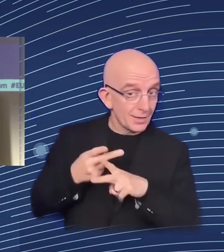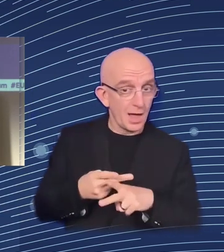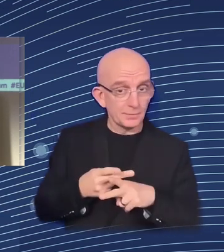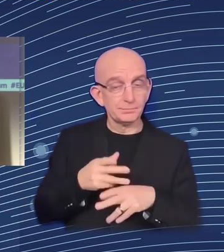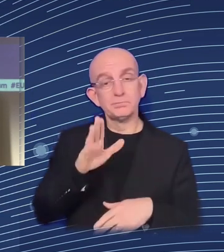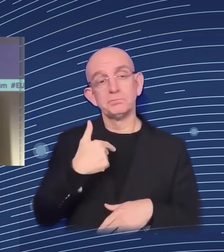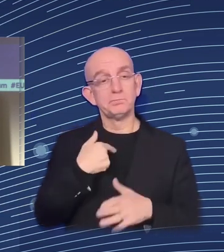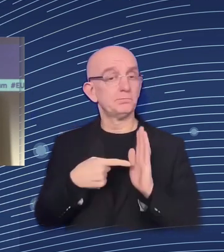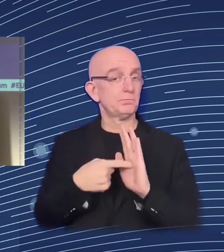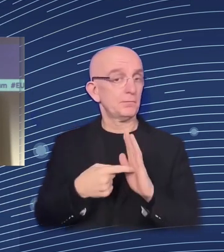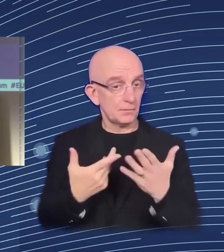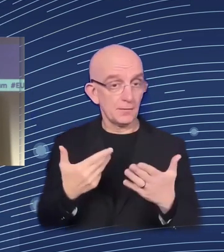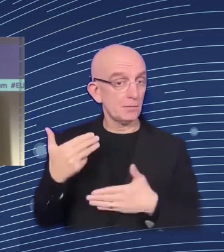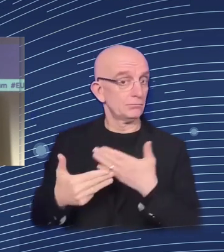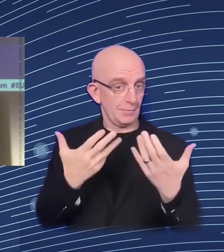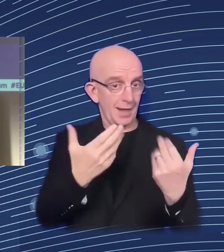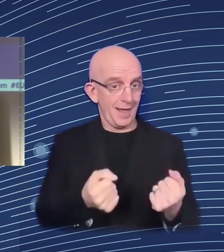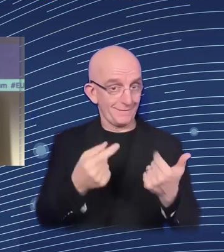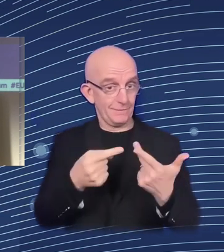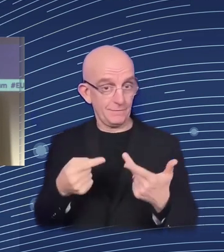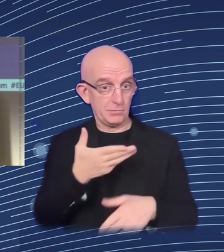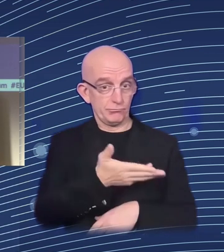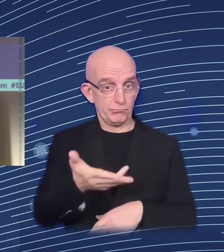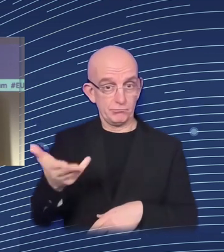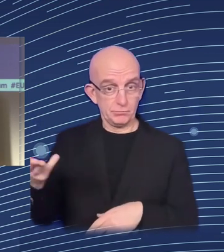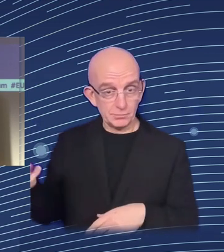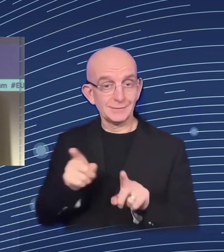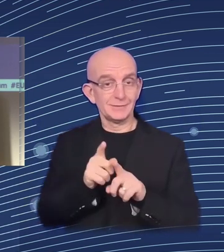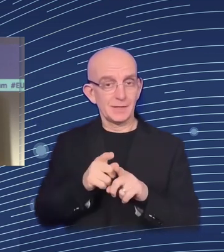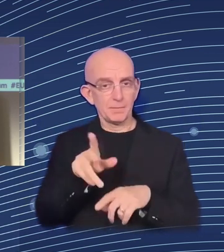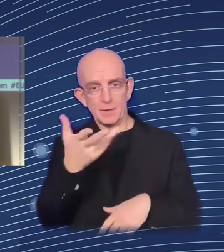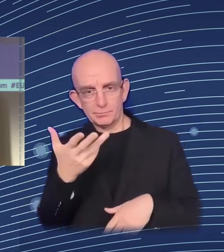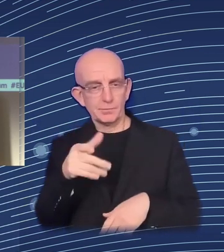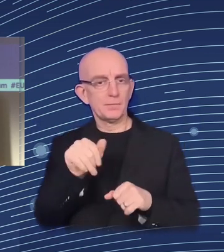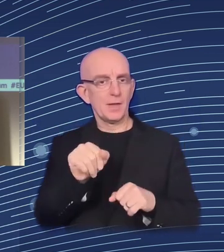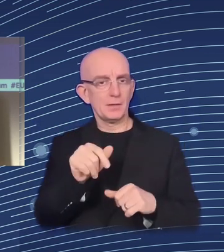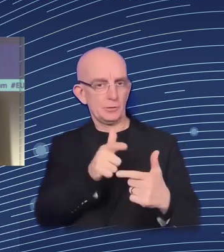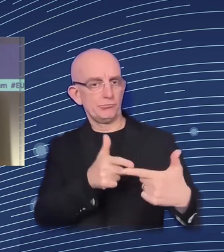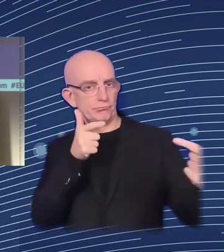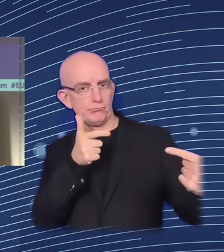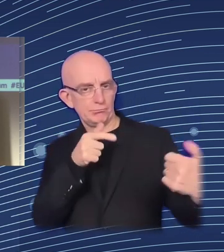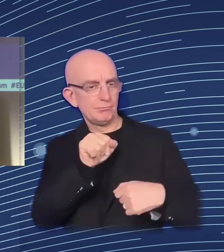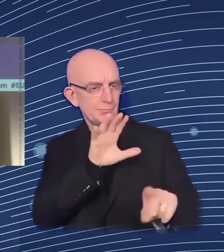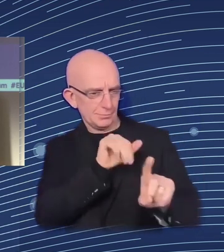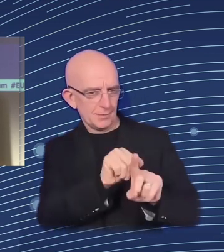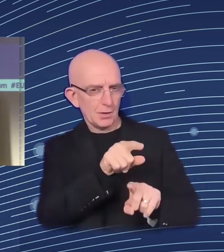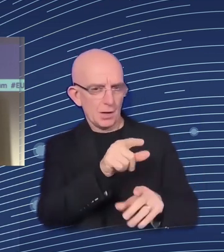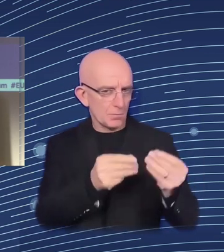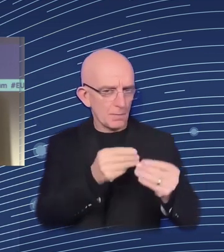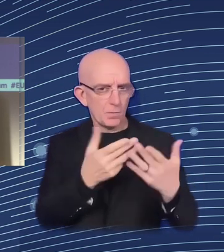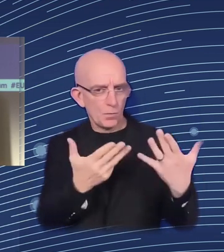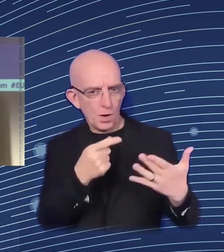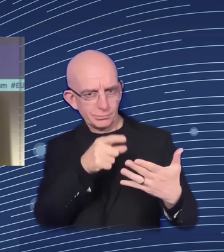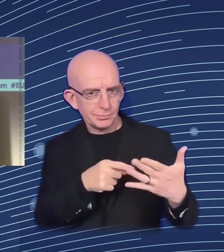Here, the question is, this can make it more efficient, especially for government and health systems.